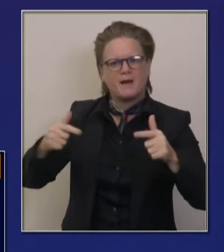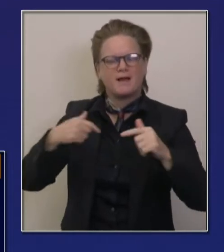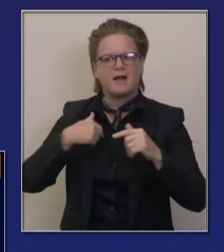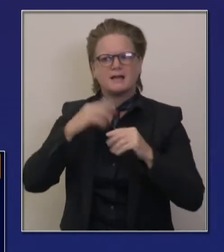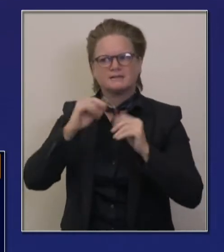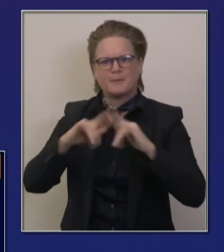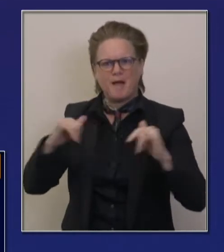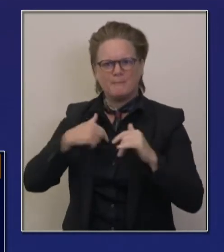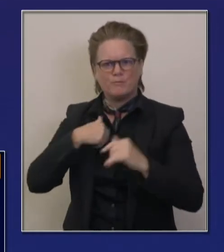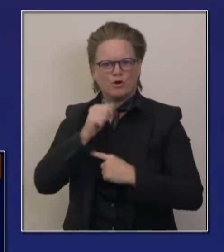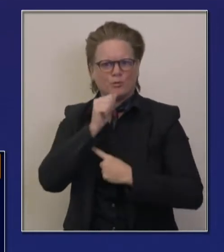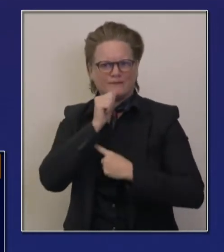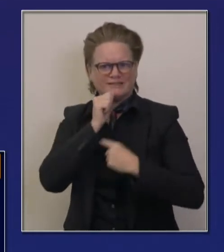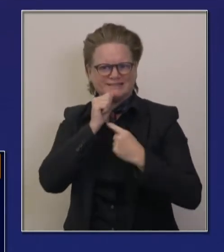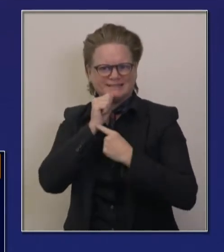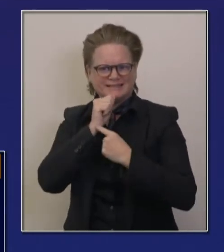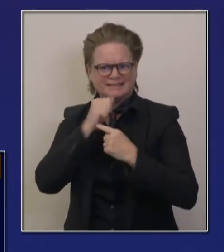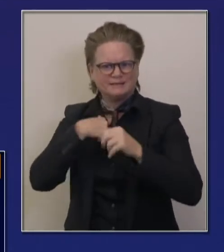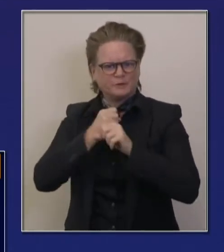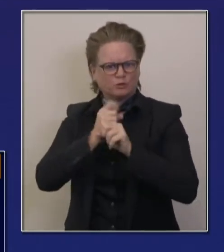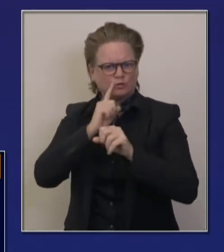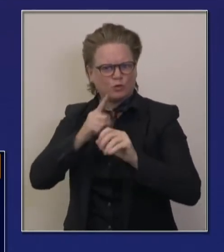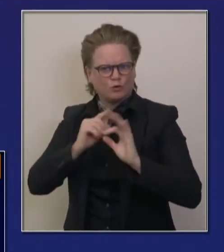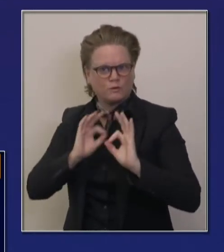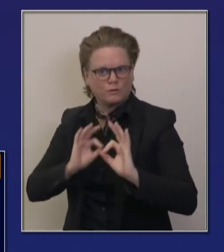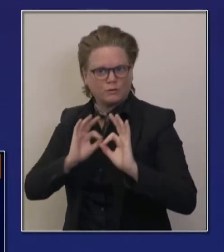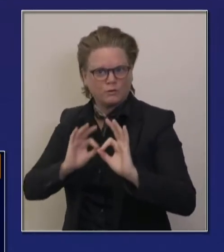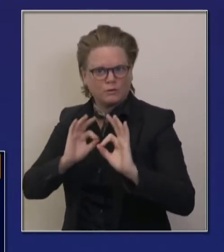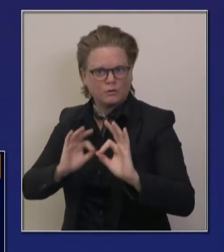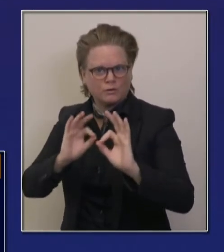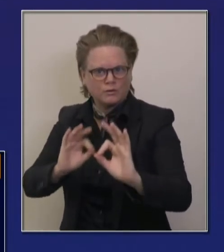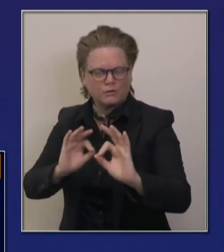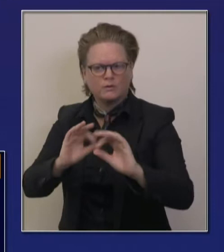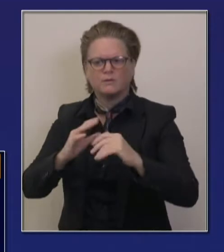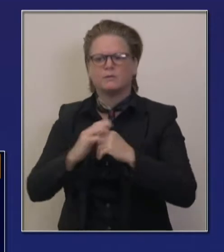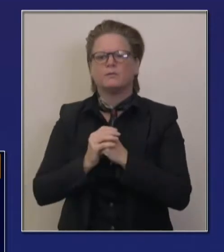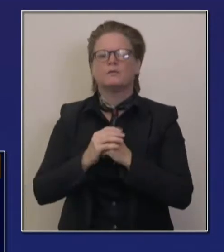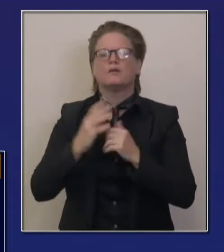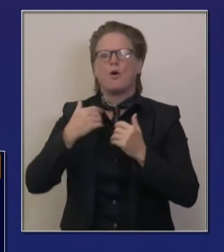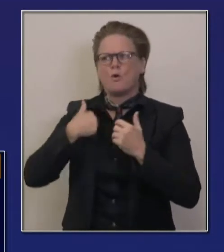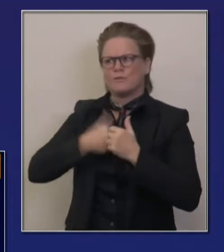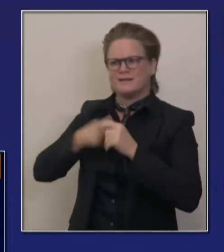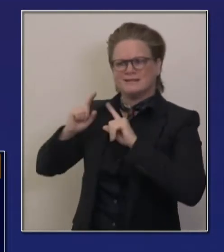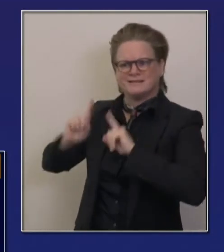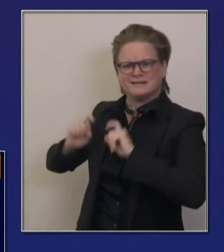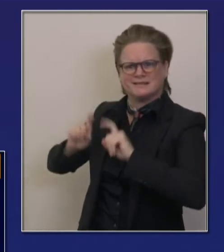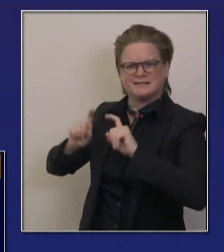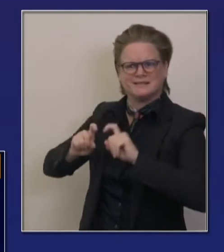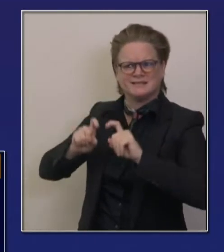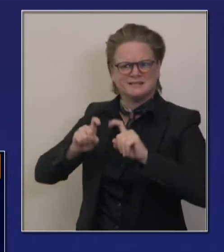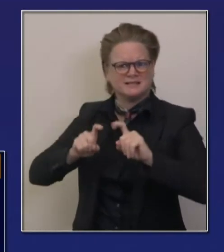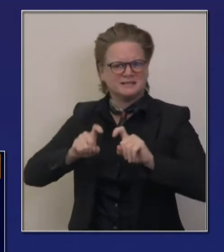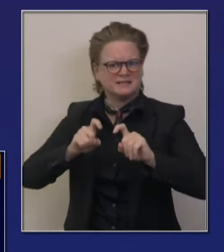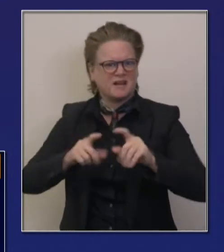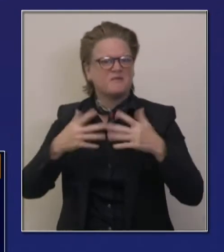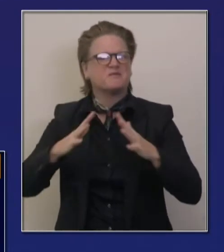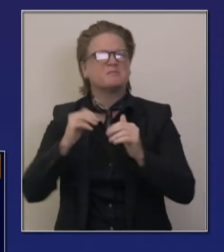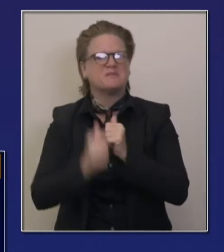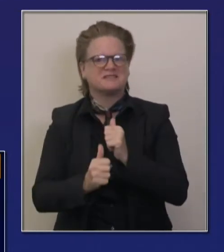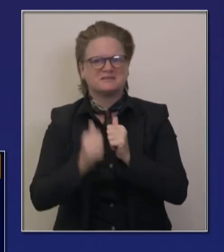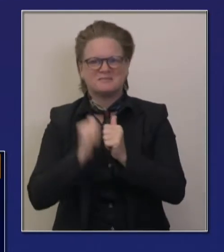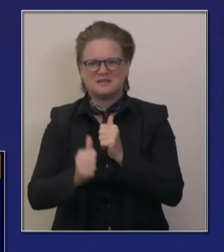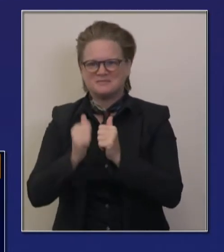promoting, what we're stating here today, is indeed accurate. And that's exactly what we have been doing. Now, let's talk about the technology specifically.